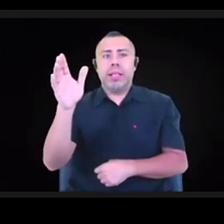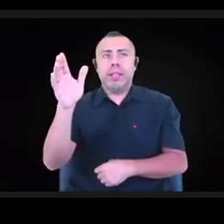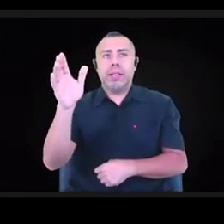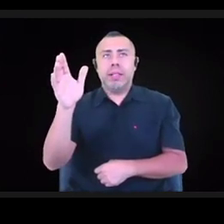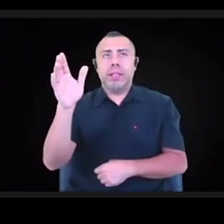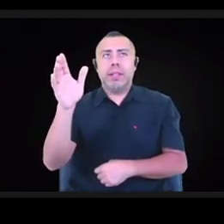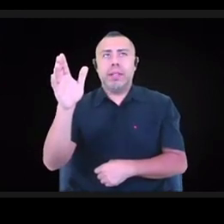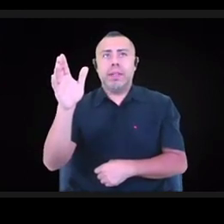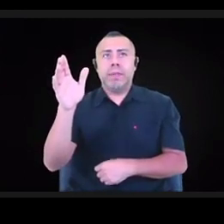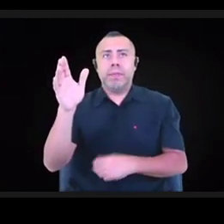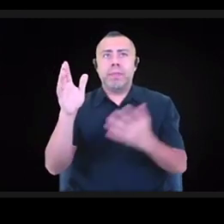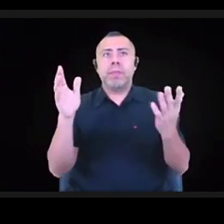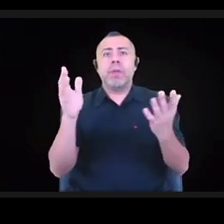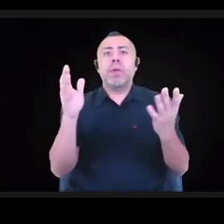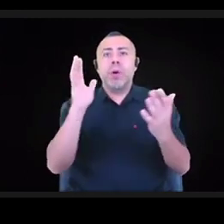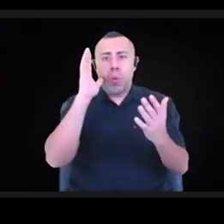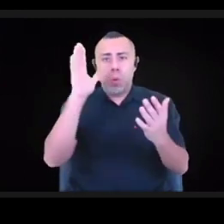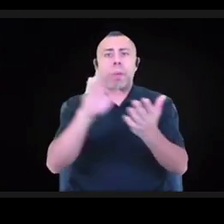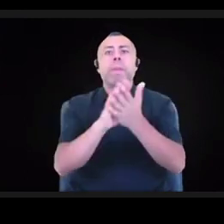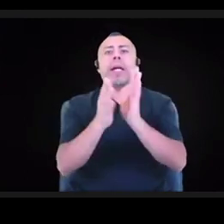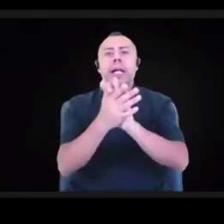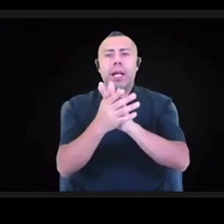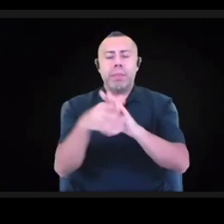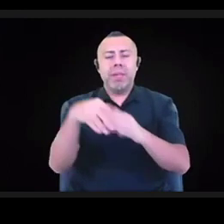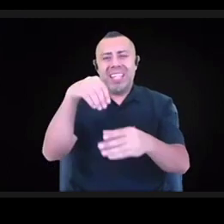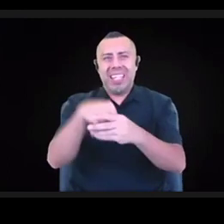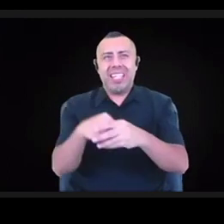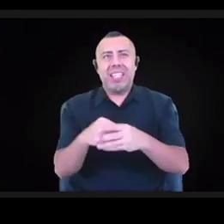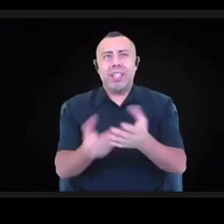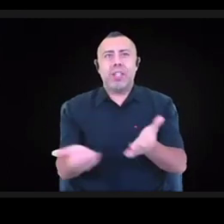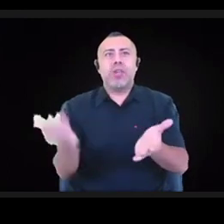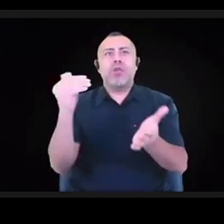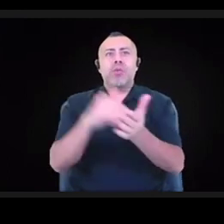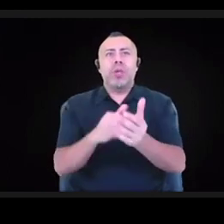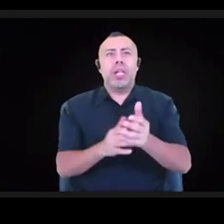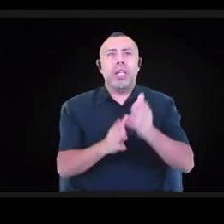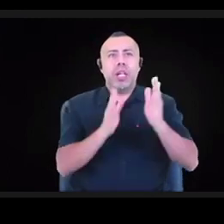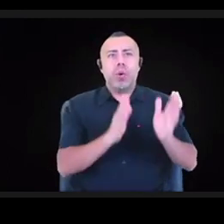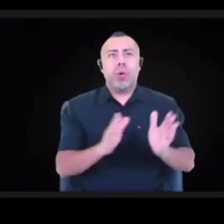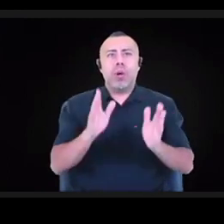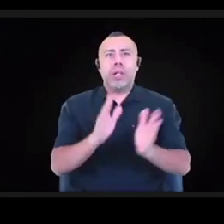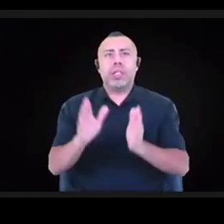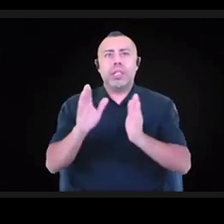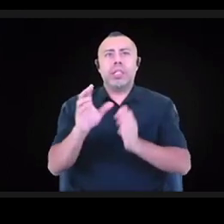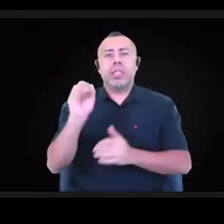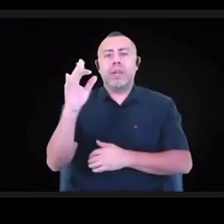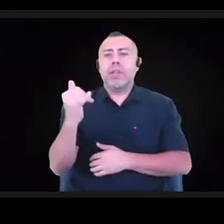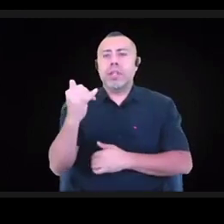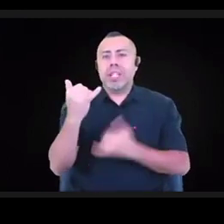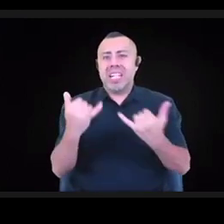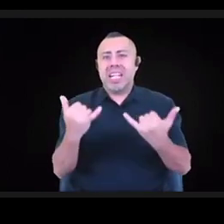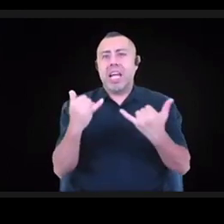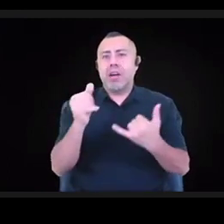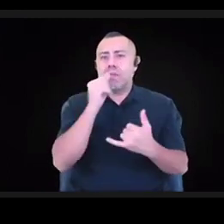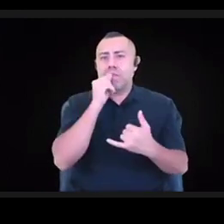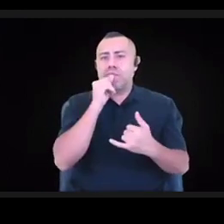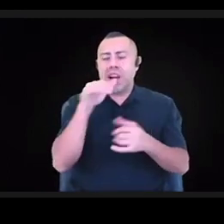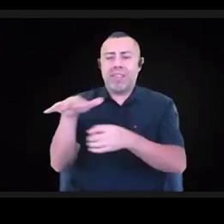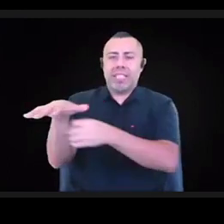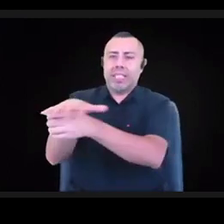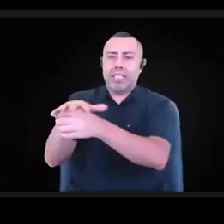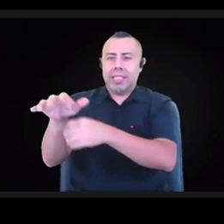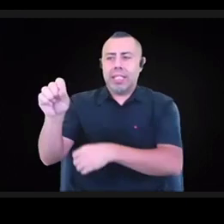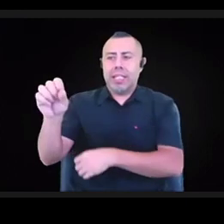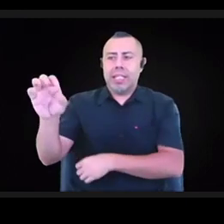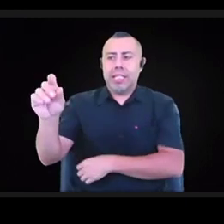reorganization of the nonprofit sector. And as an organization, I'm confident that the conversations